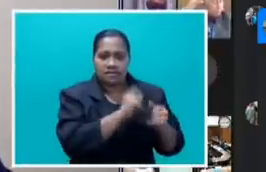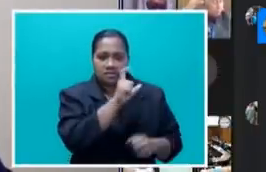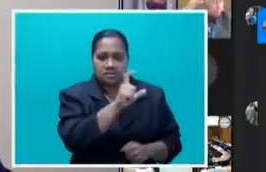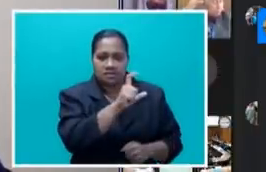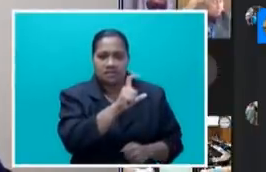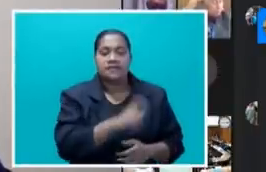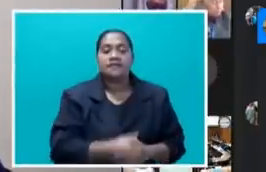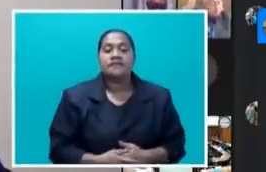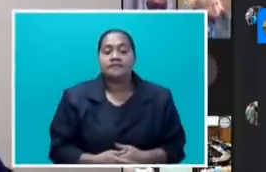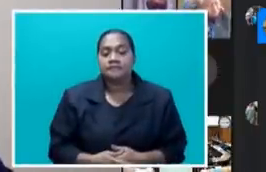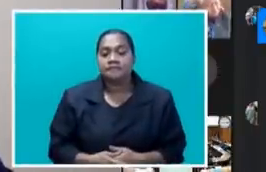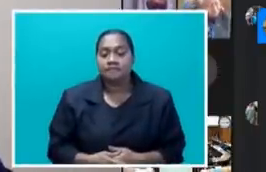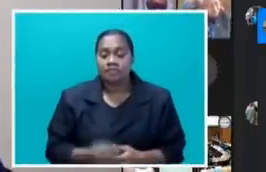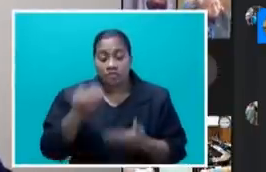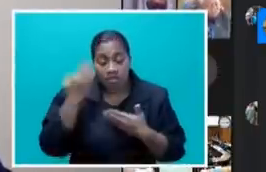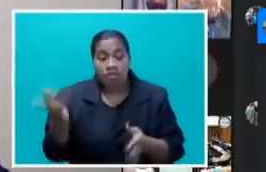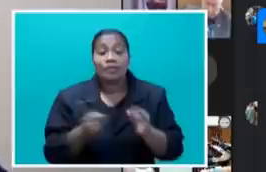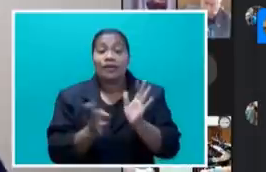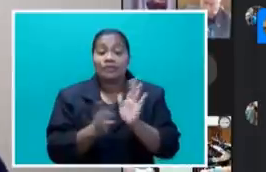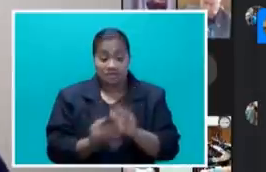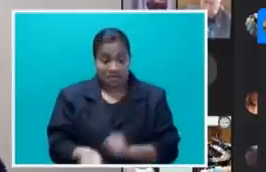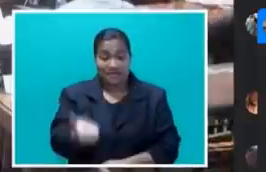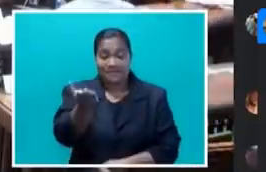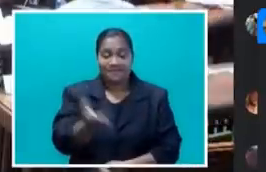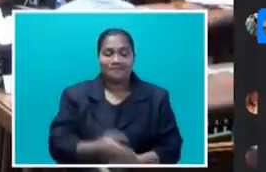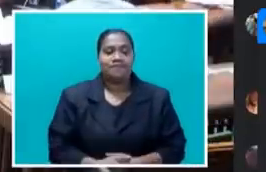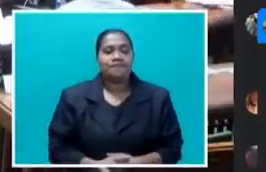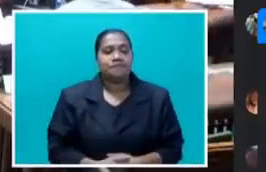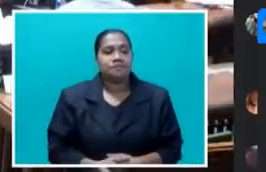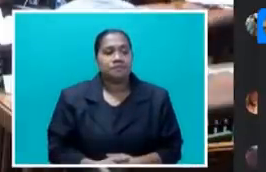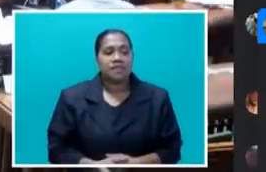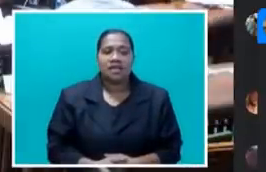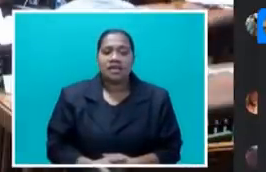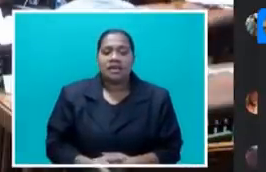Honourable Prime Minister, you have moved. Thank you, Honourable Speaker. I have